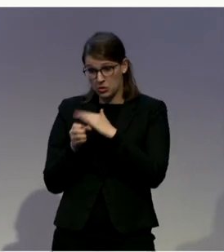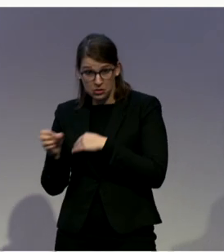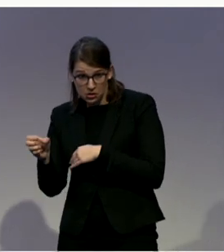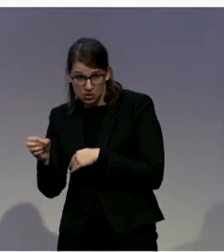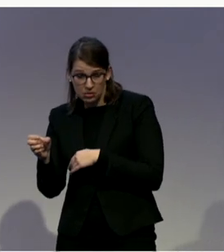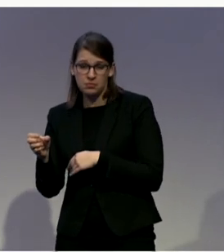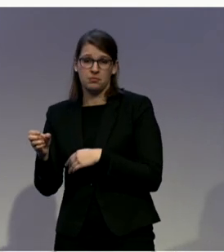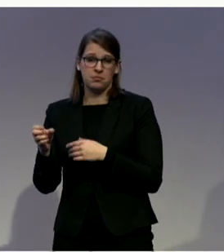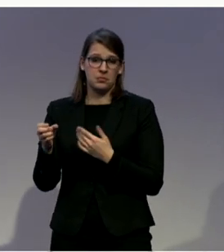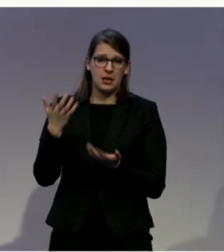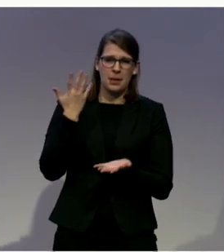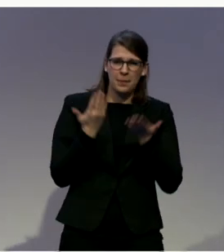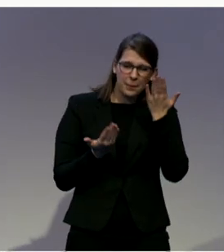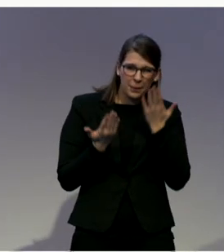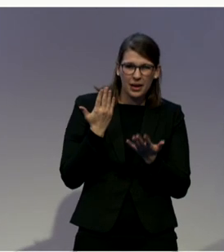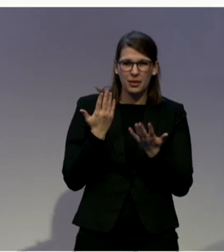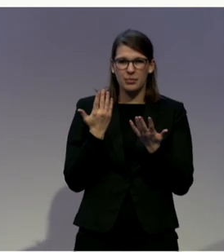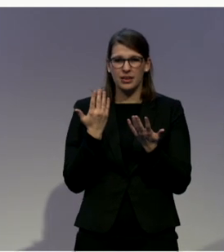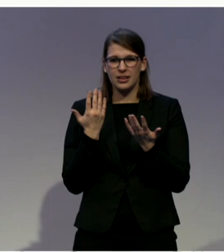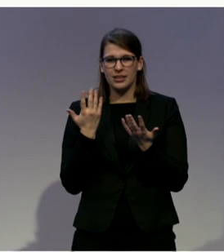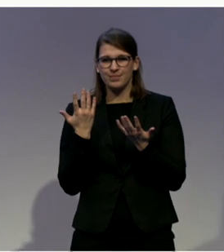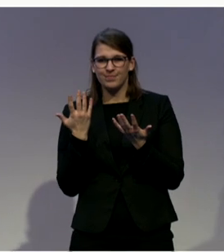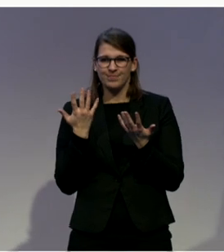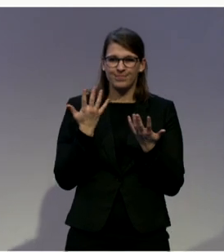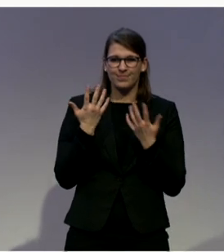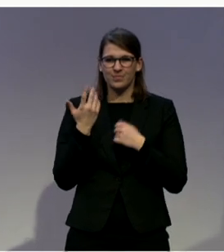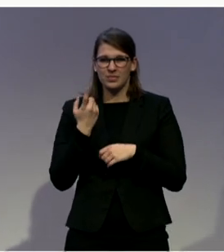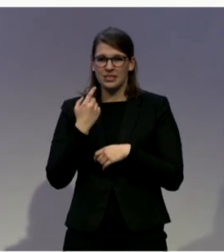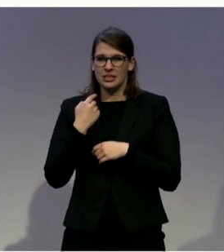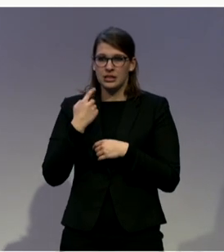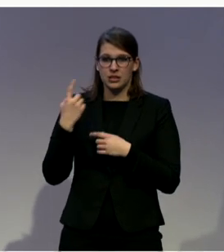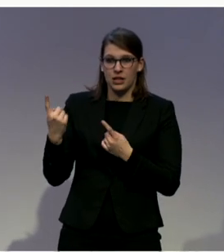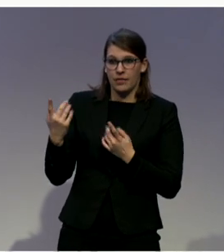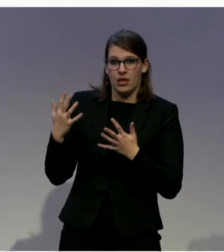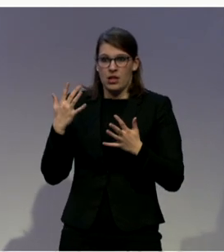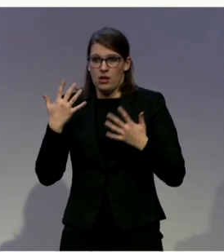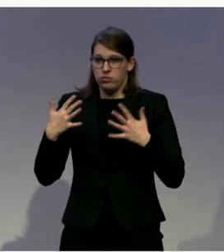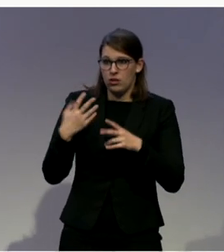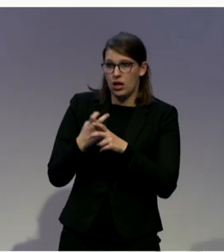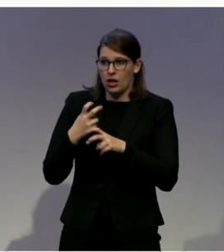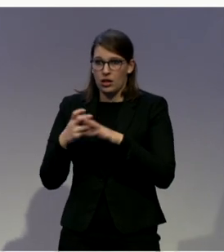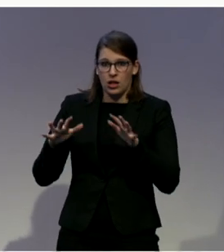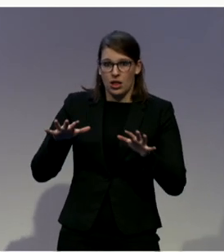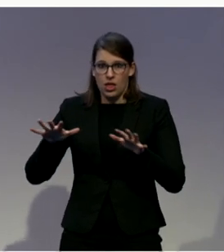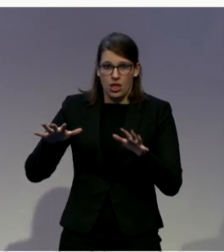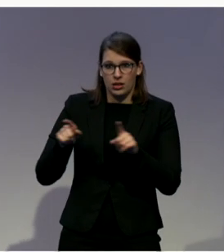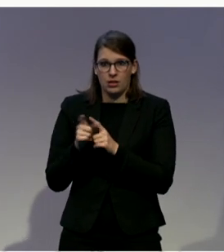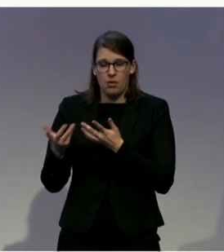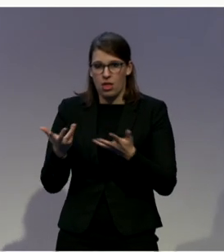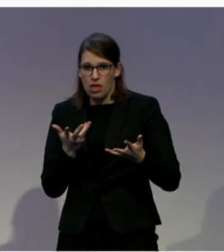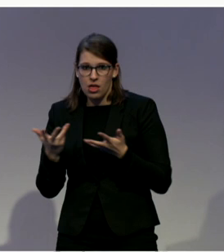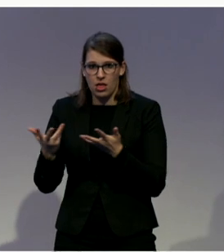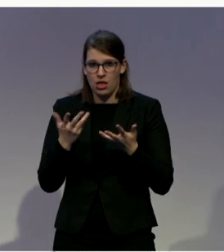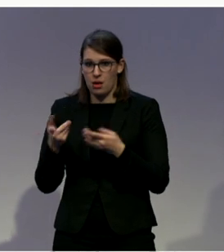first it will be very challenging. And also for the person, might be very challenging to actually imagine something else